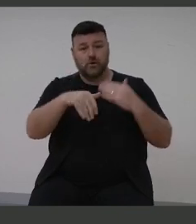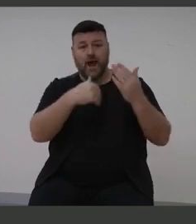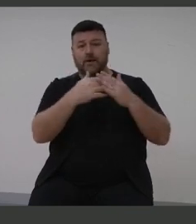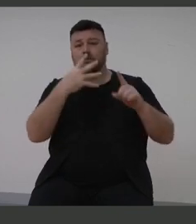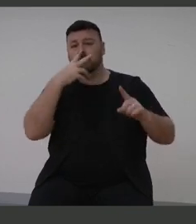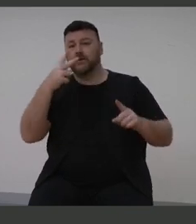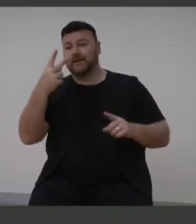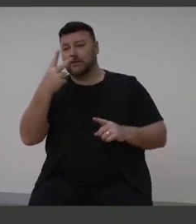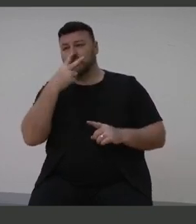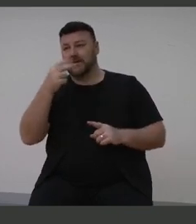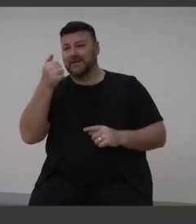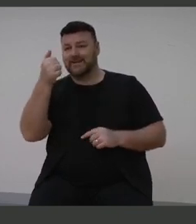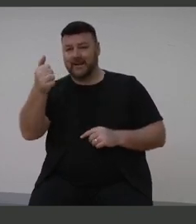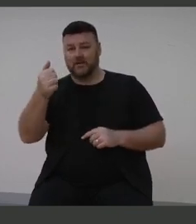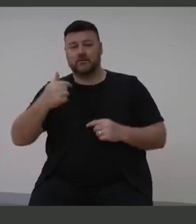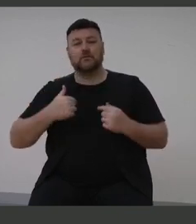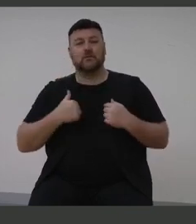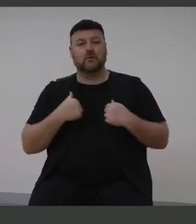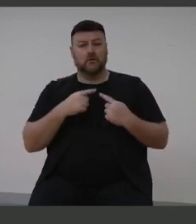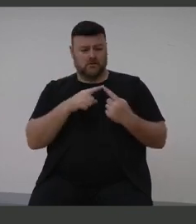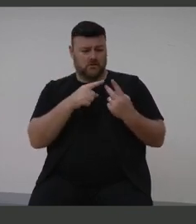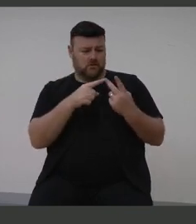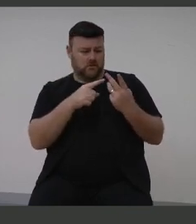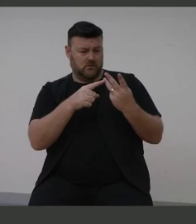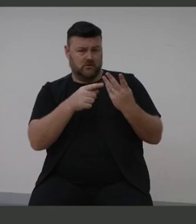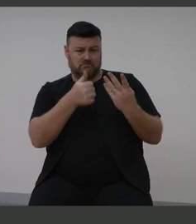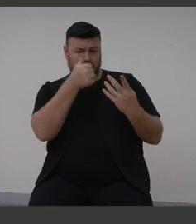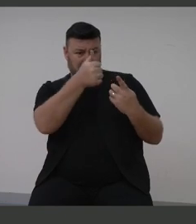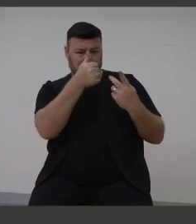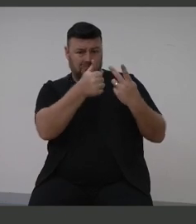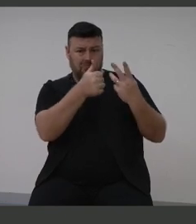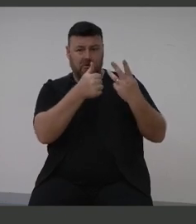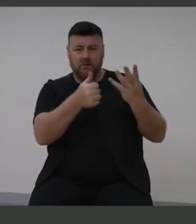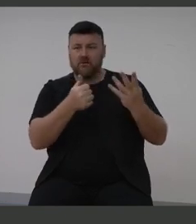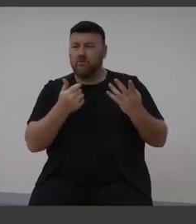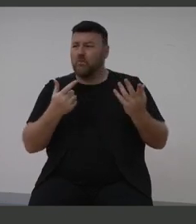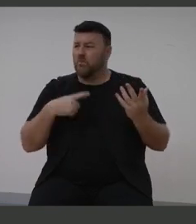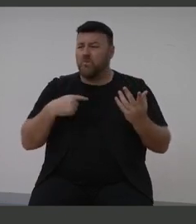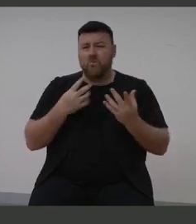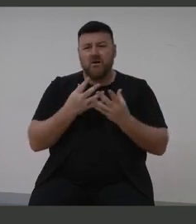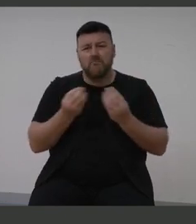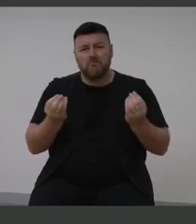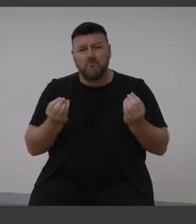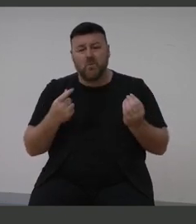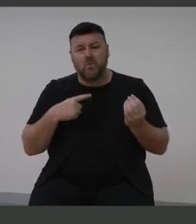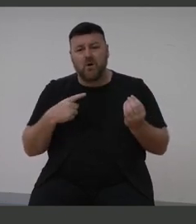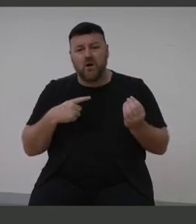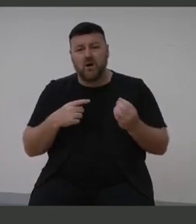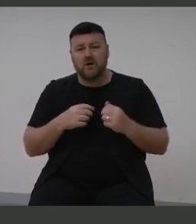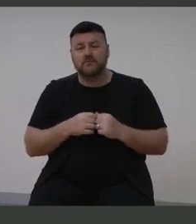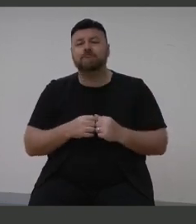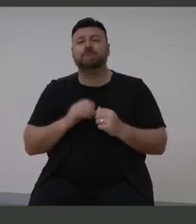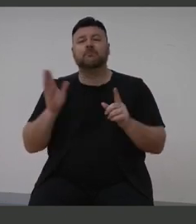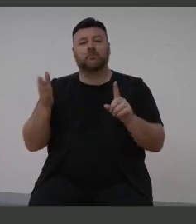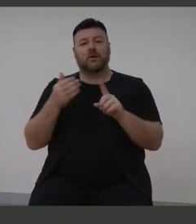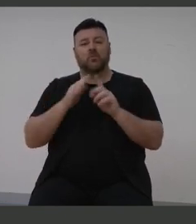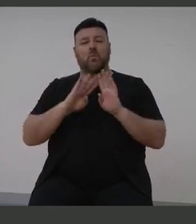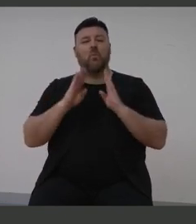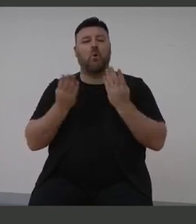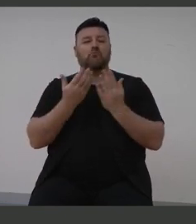of this goodwill and expertise, where's the gap? It brings us back to the primary recommendation of the World Report on Hearing.